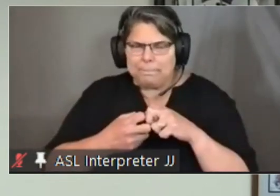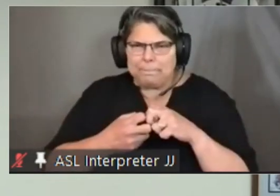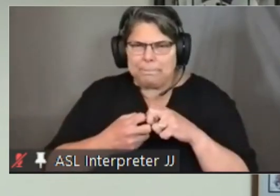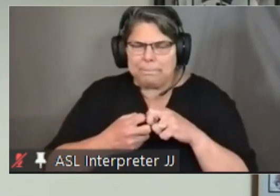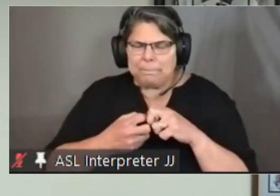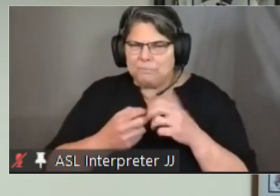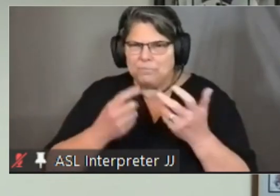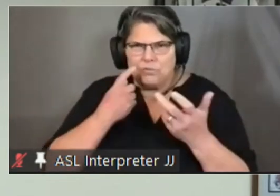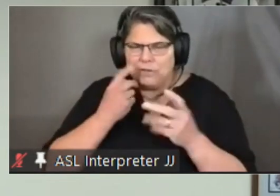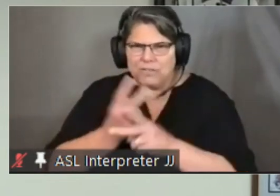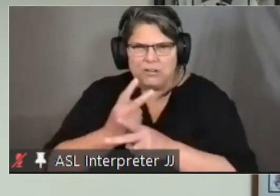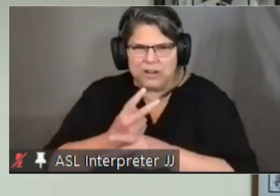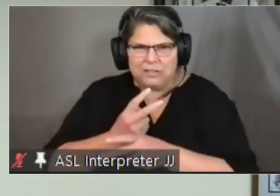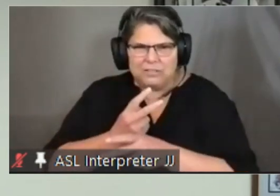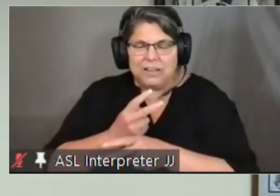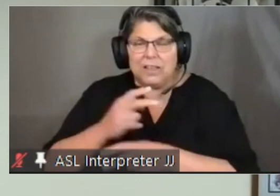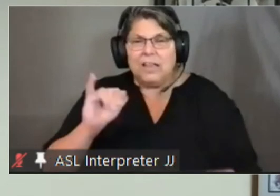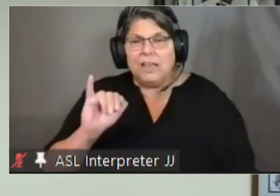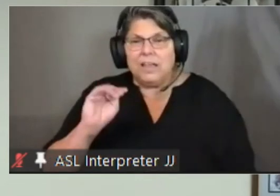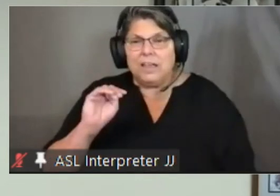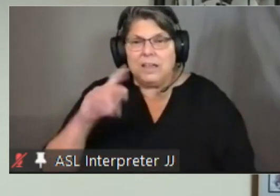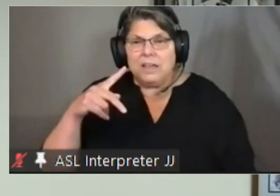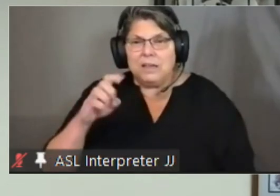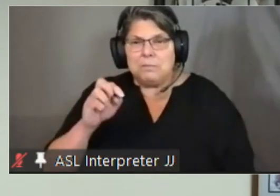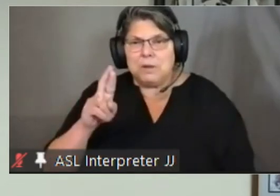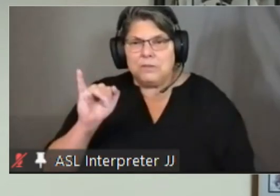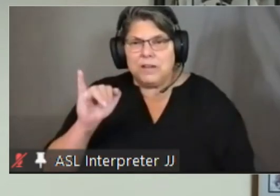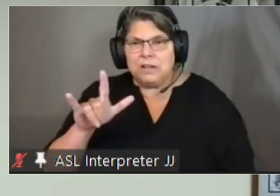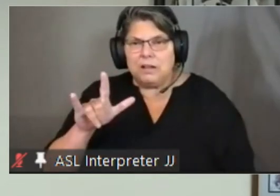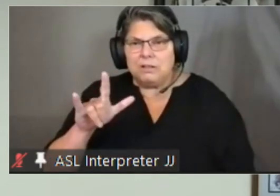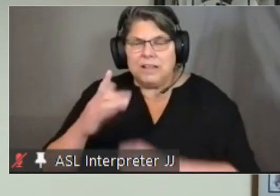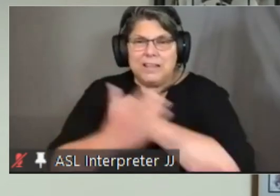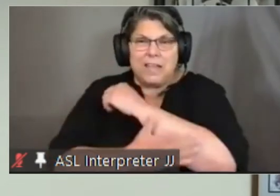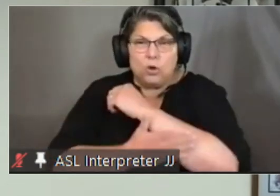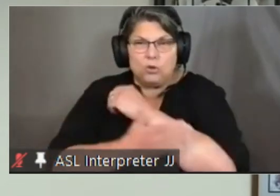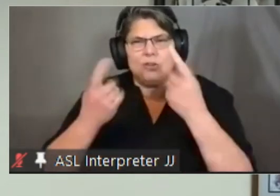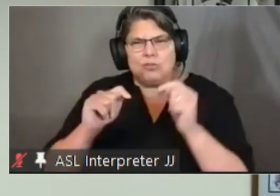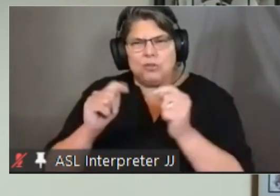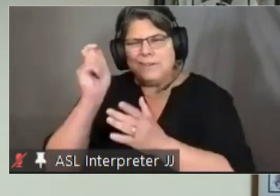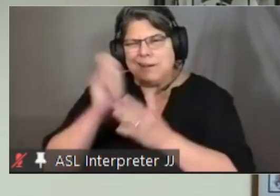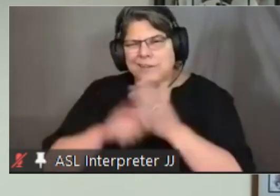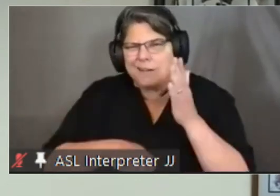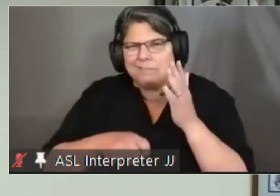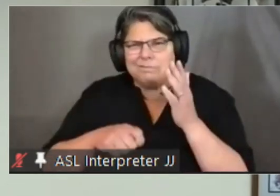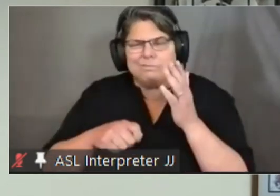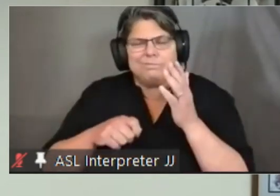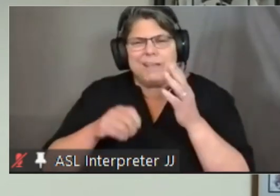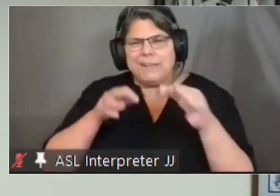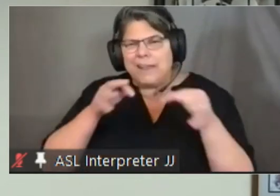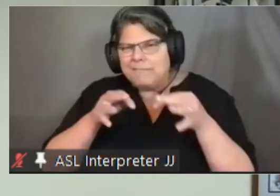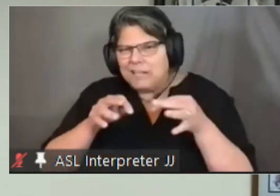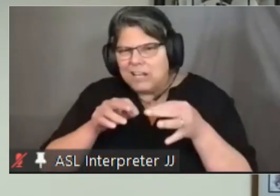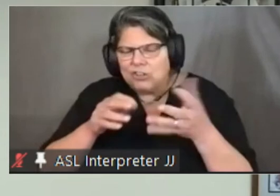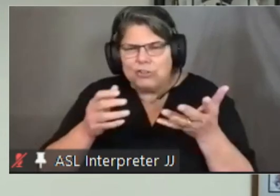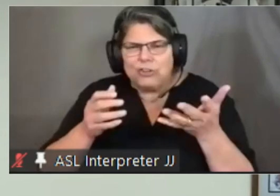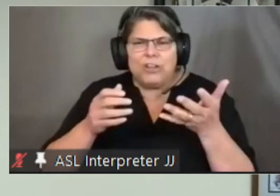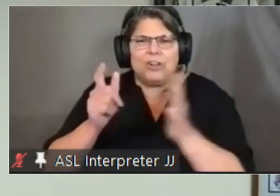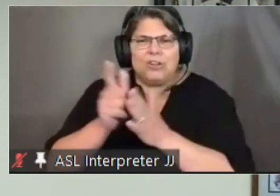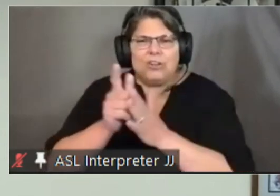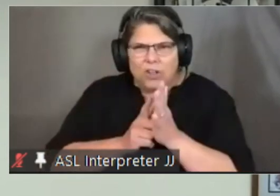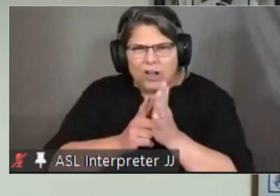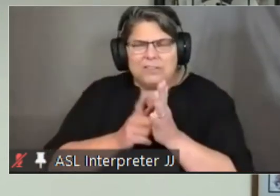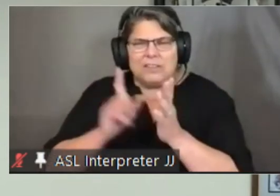doing it imperial county is trying to write some definitions and and laws and they'll have to engineer an actual physical card